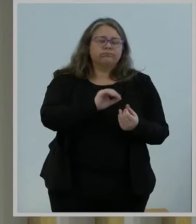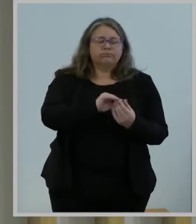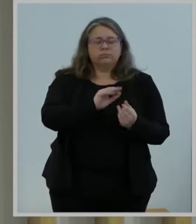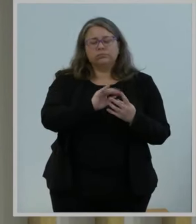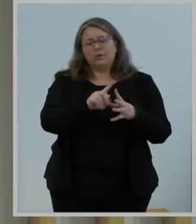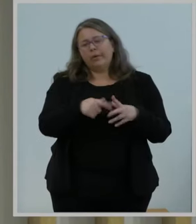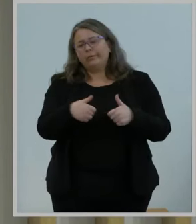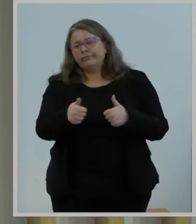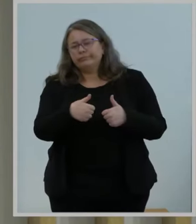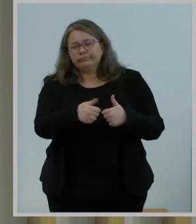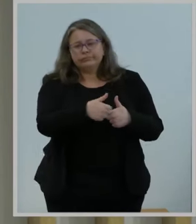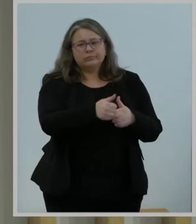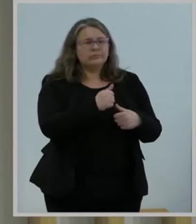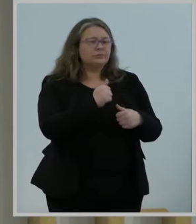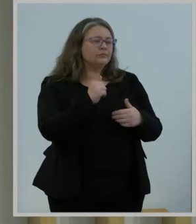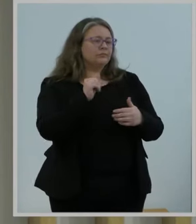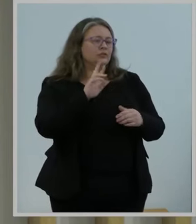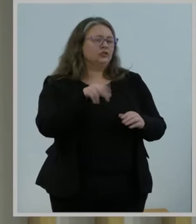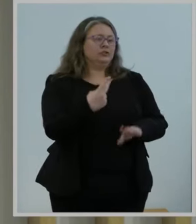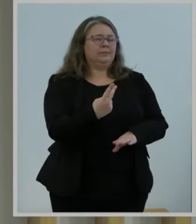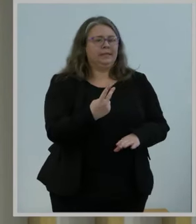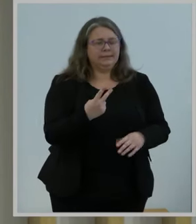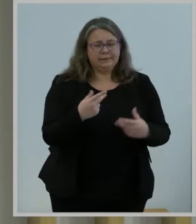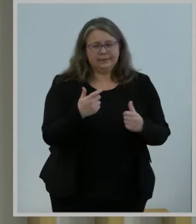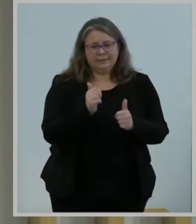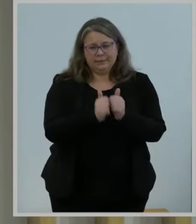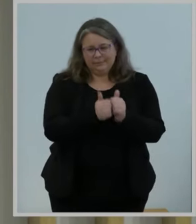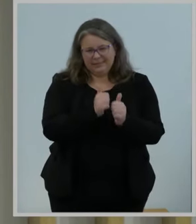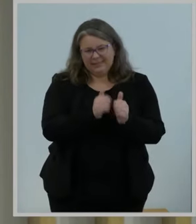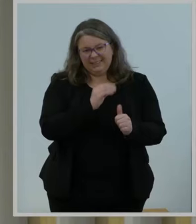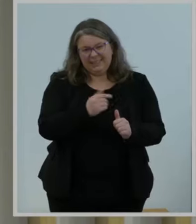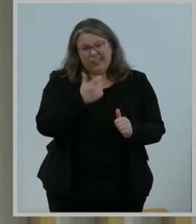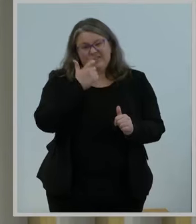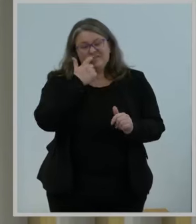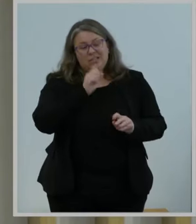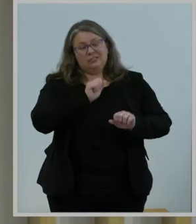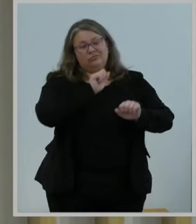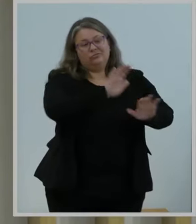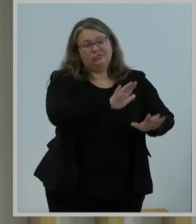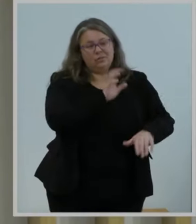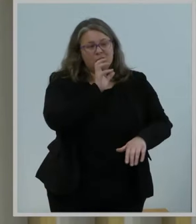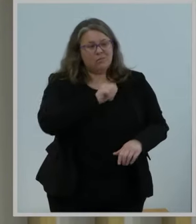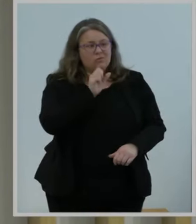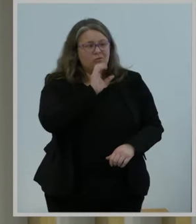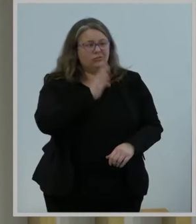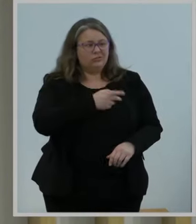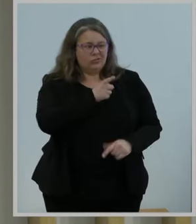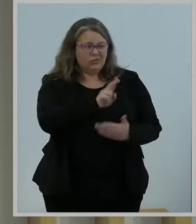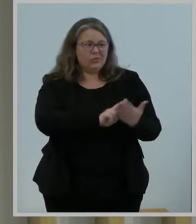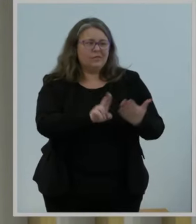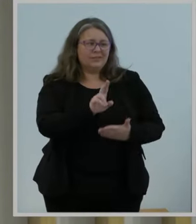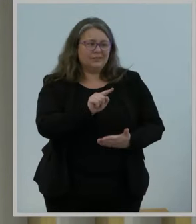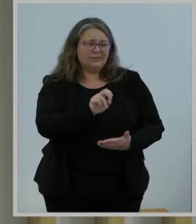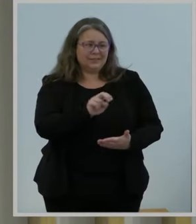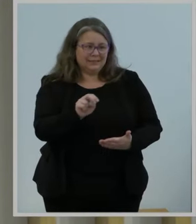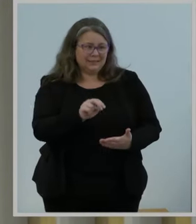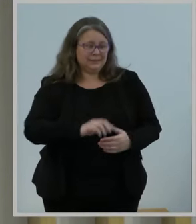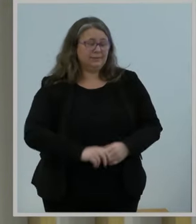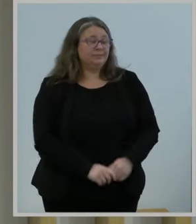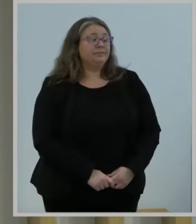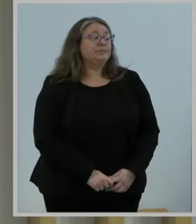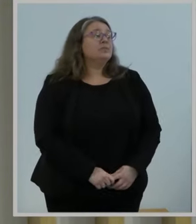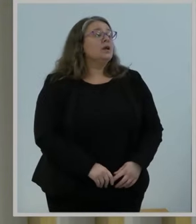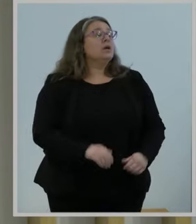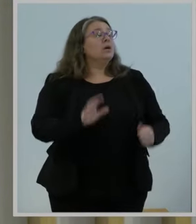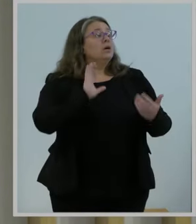recently took his oldest daughter to her first year of college at the University of Tennessee. Now, getting to auction is a long process. It's a lot